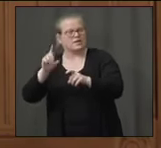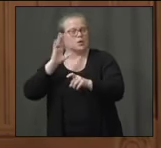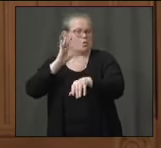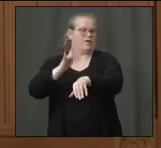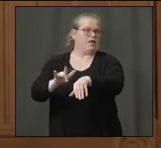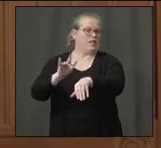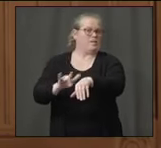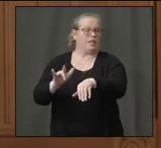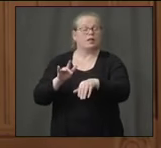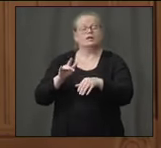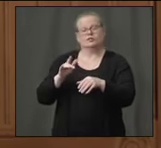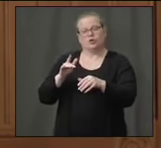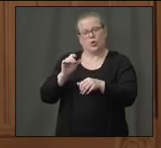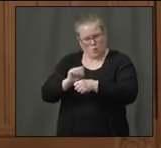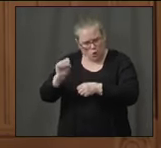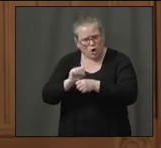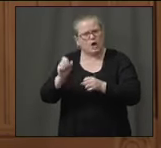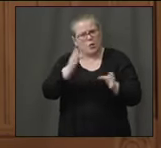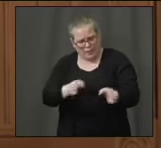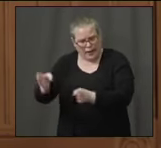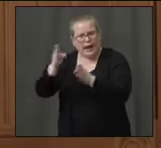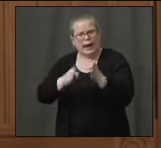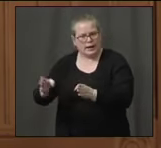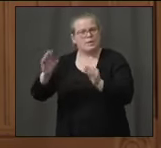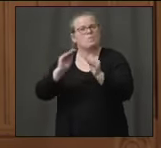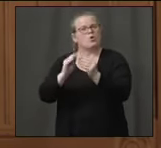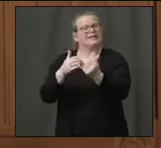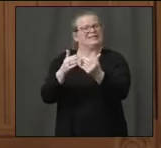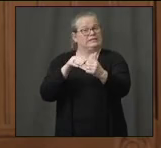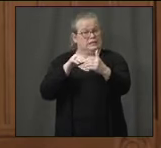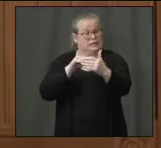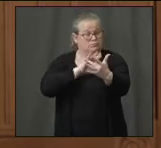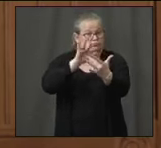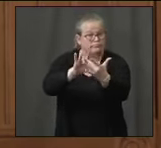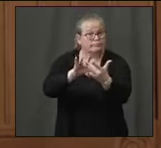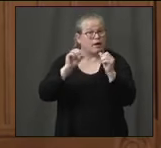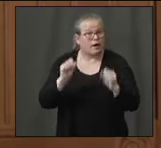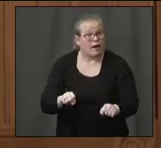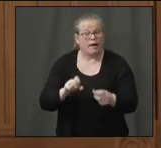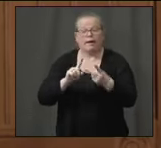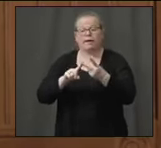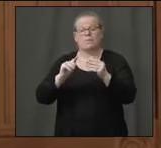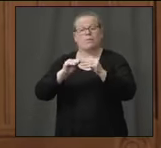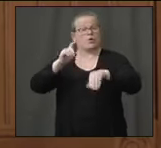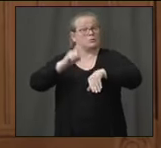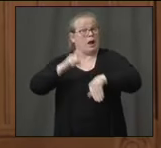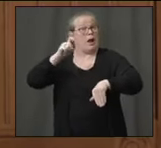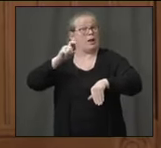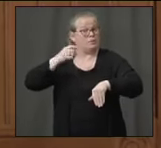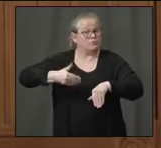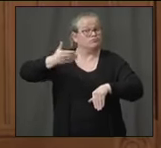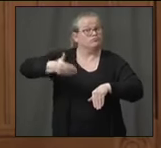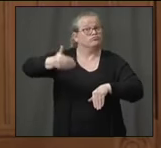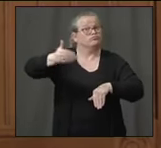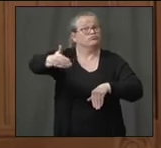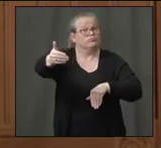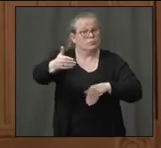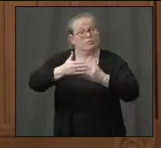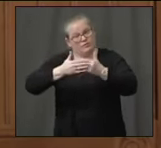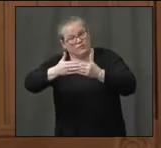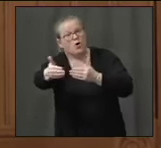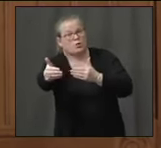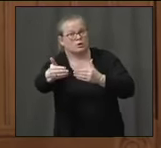this much more accessible, much more timely as we go forward. And we're going to ensure not only that we operationalize